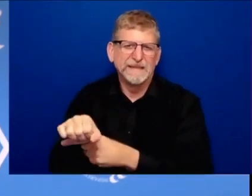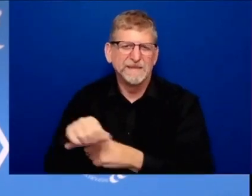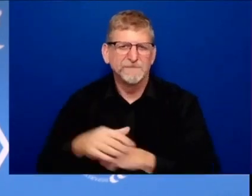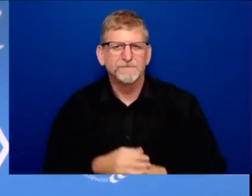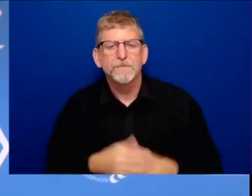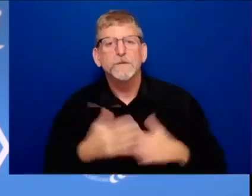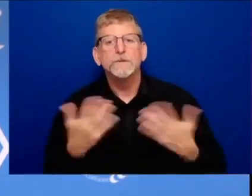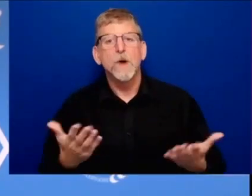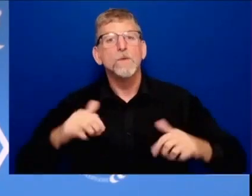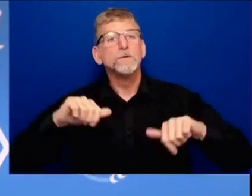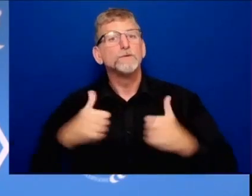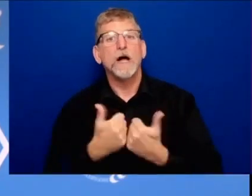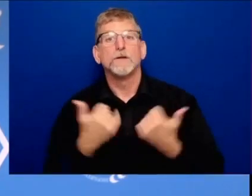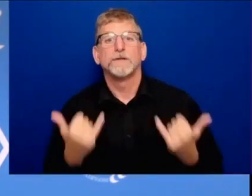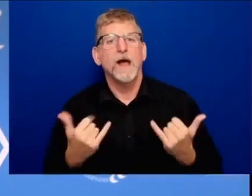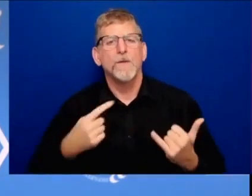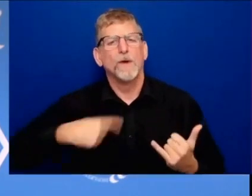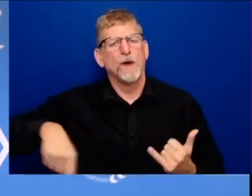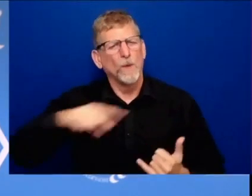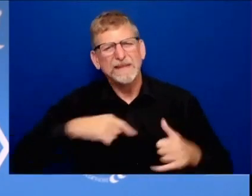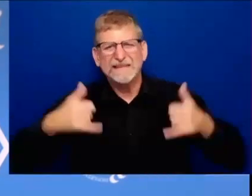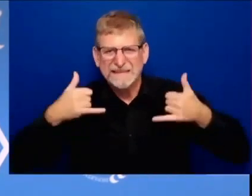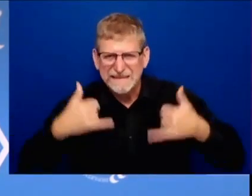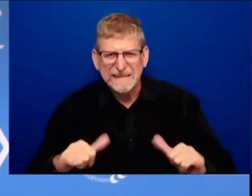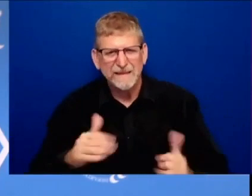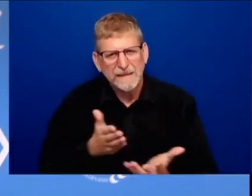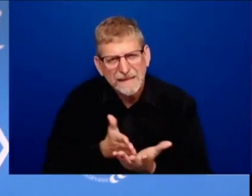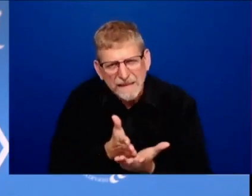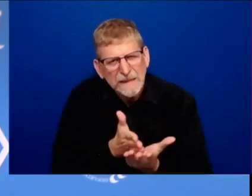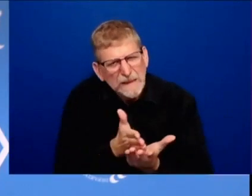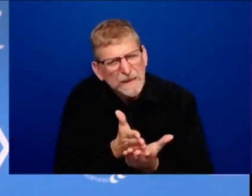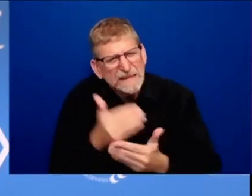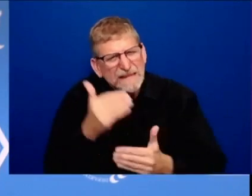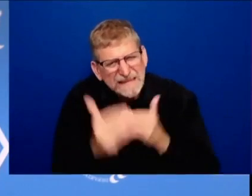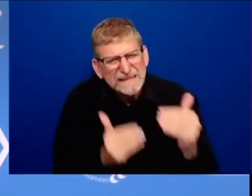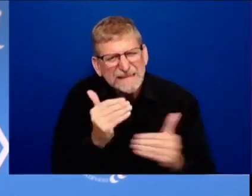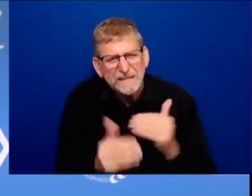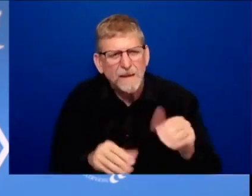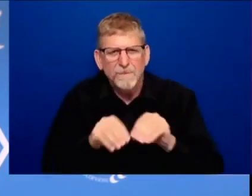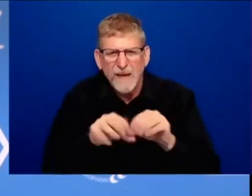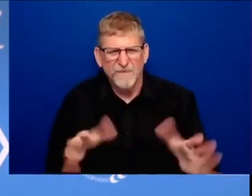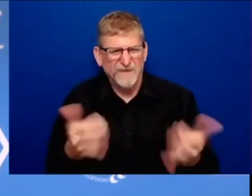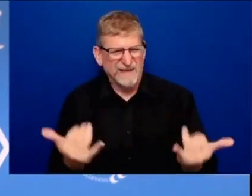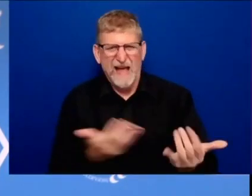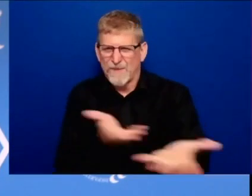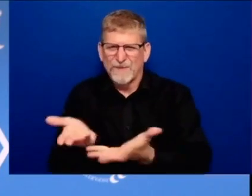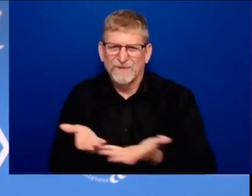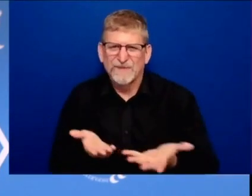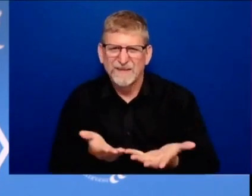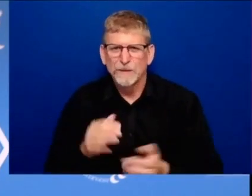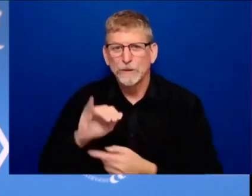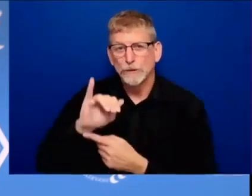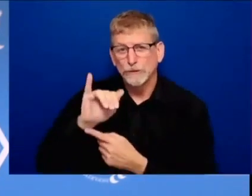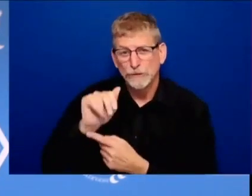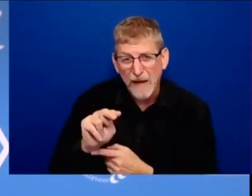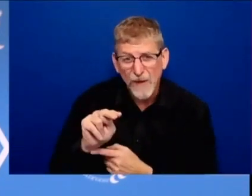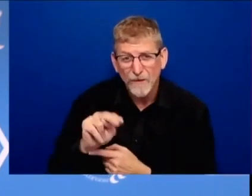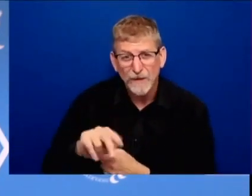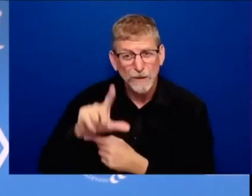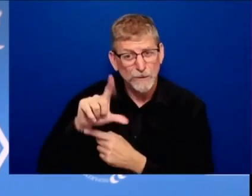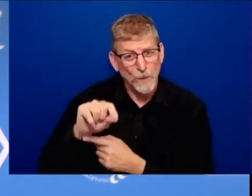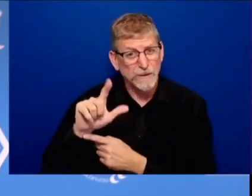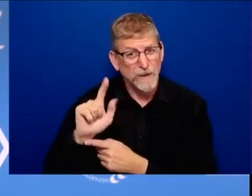january of 2021 was the deadliest month we've had